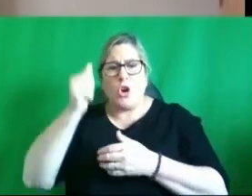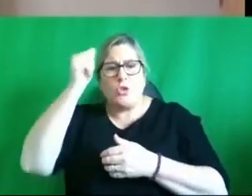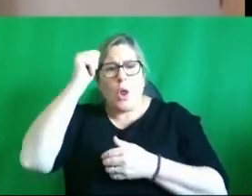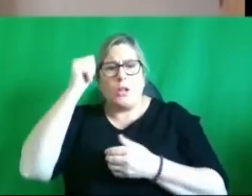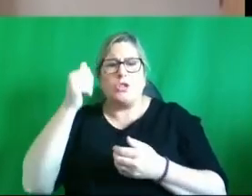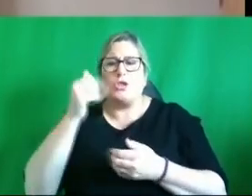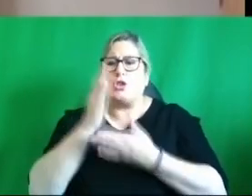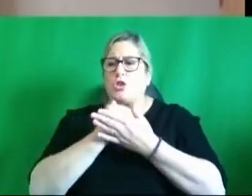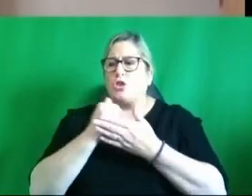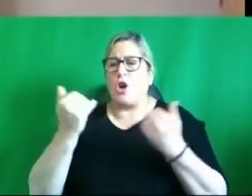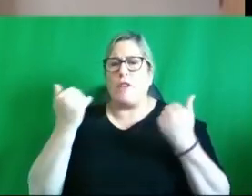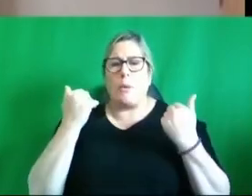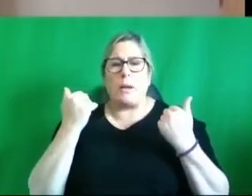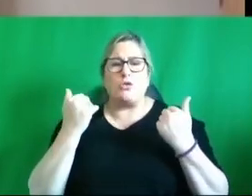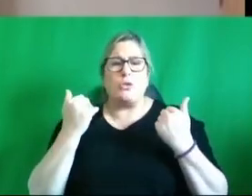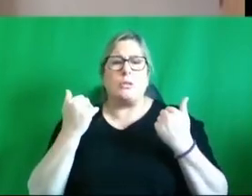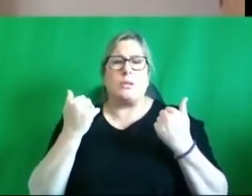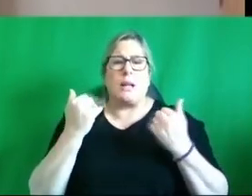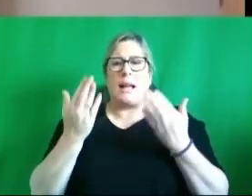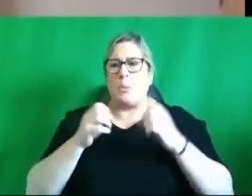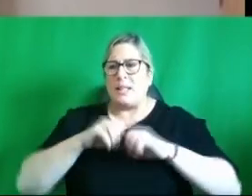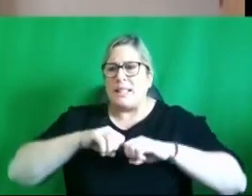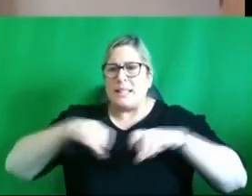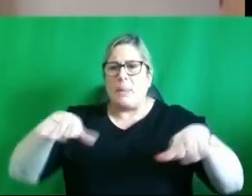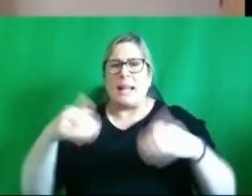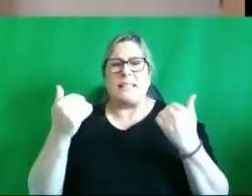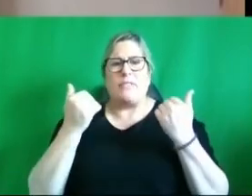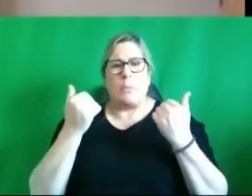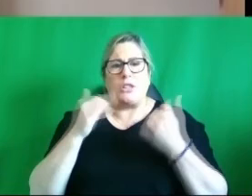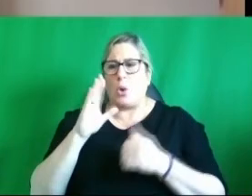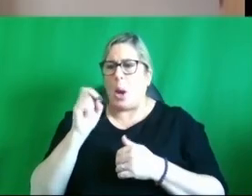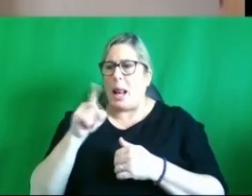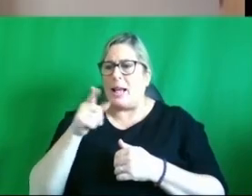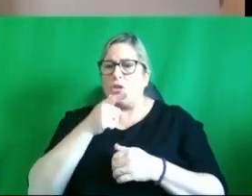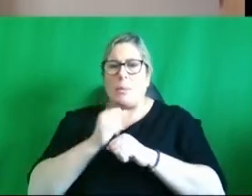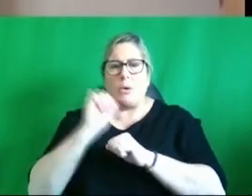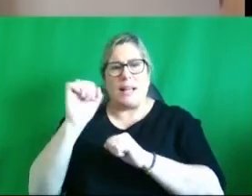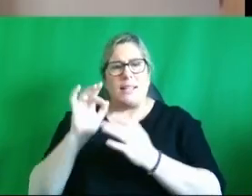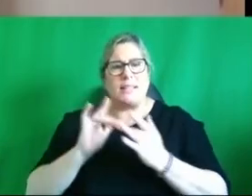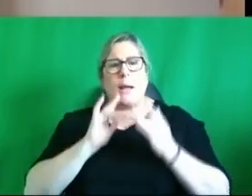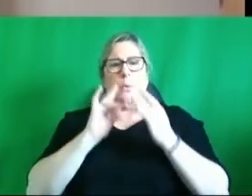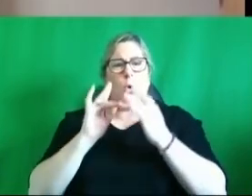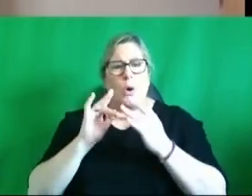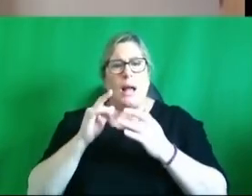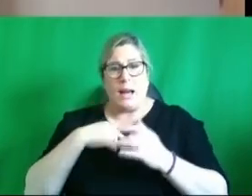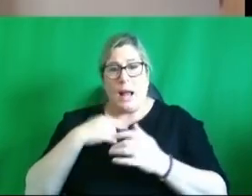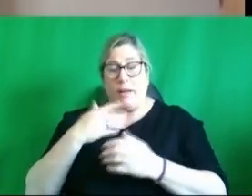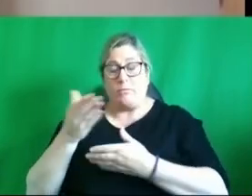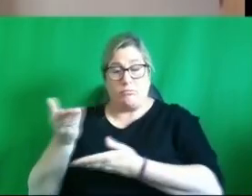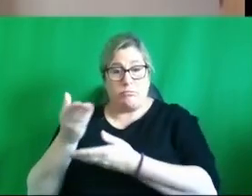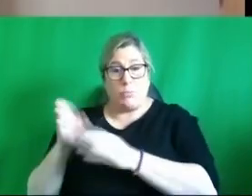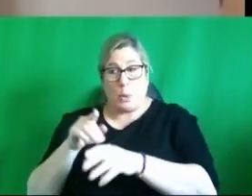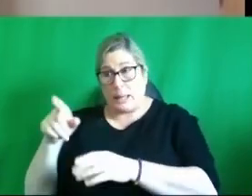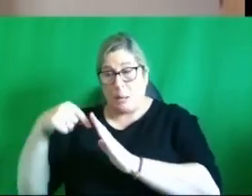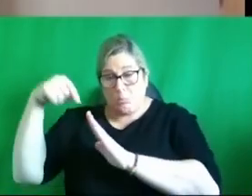information and how we disseminate information so len has talked about his network and i've talked to len about his network extensively